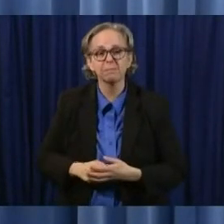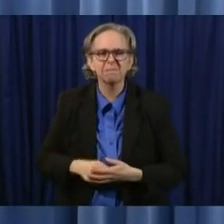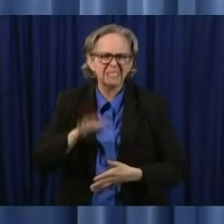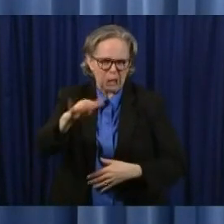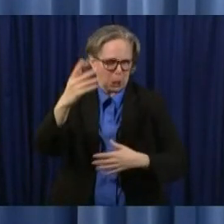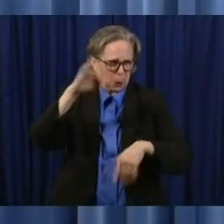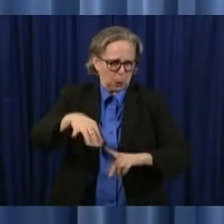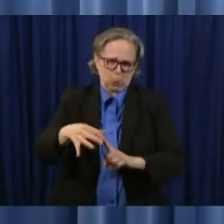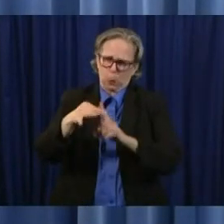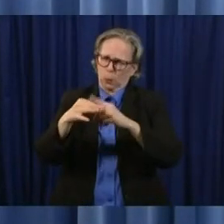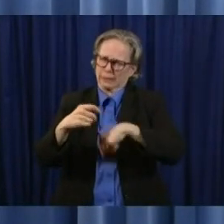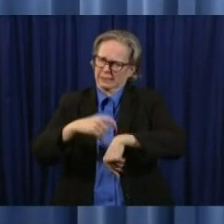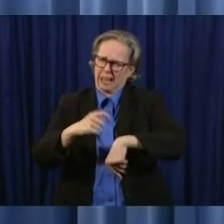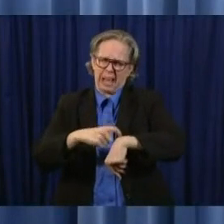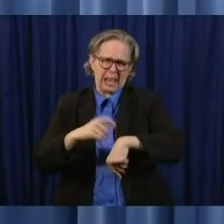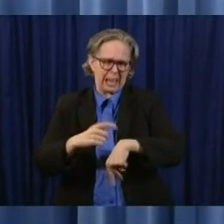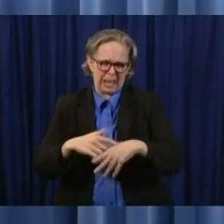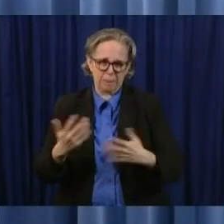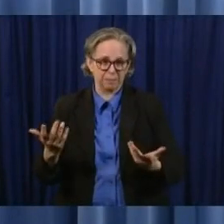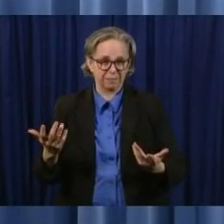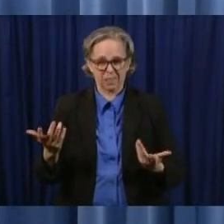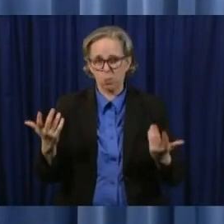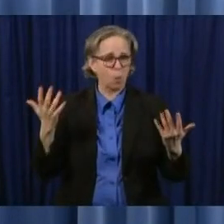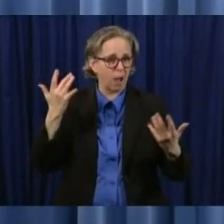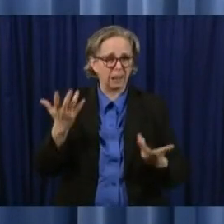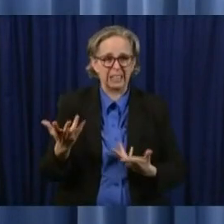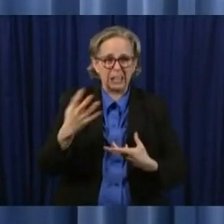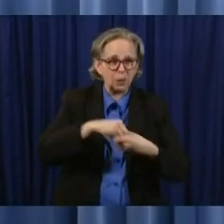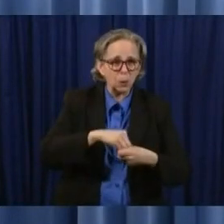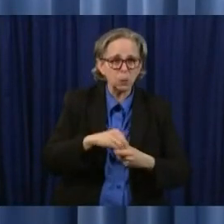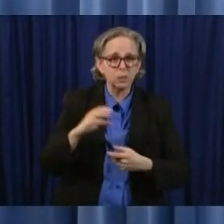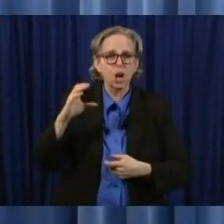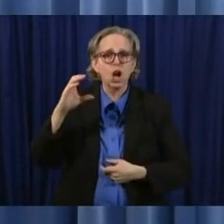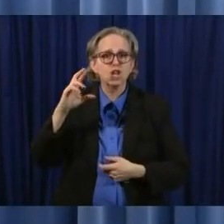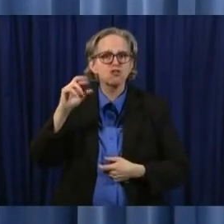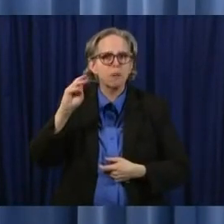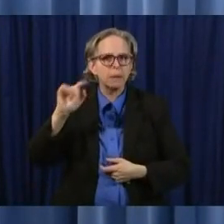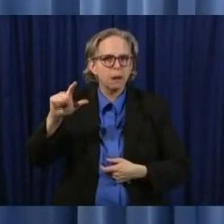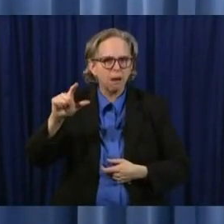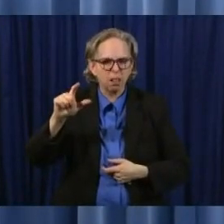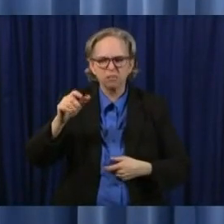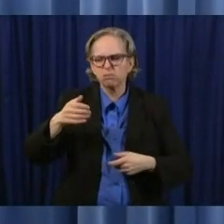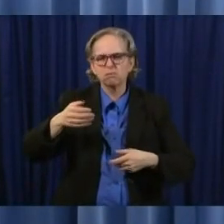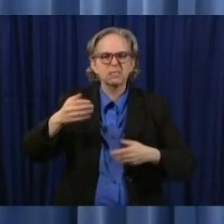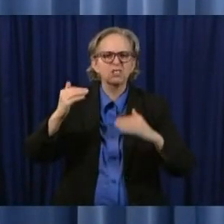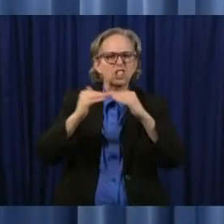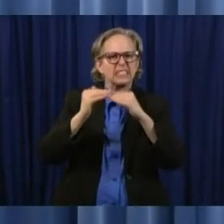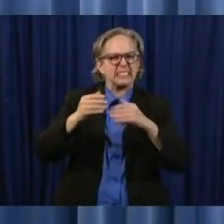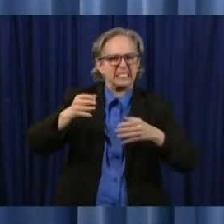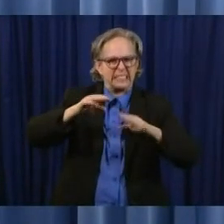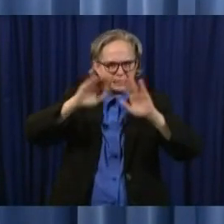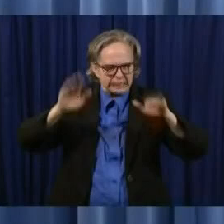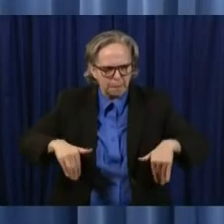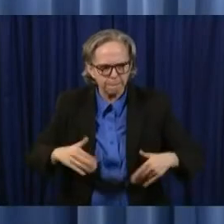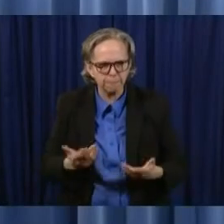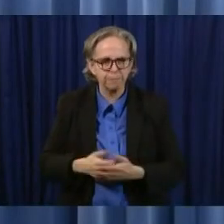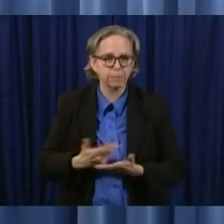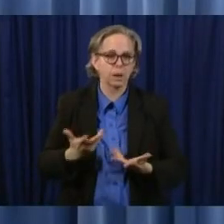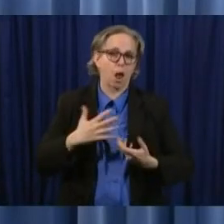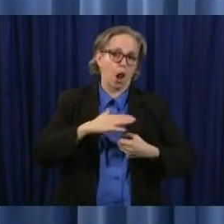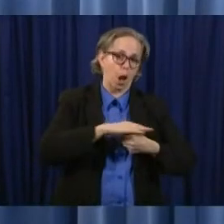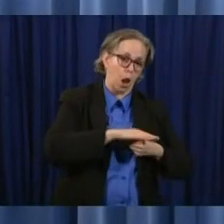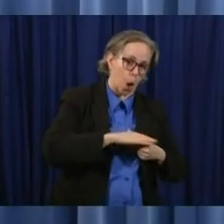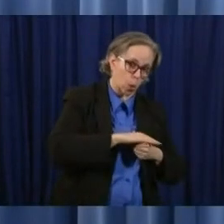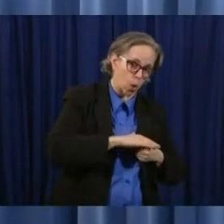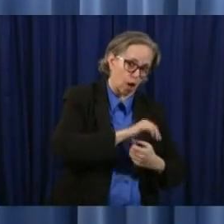system who must adapt to meet the need for social distancing local authorities have worked in new ways to safely carry out their duties and